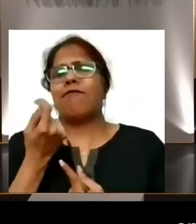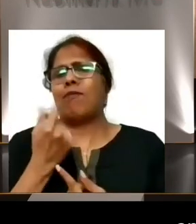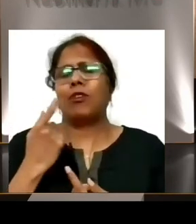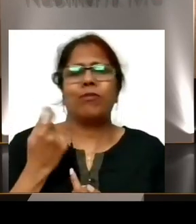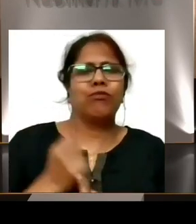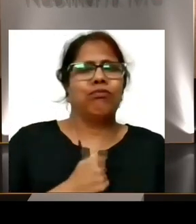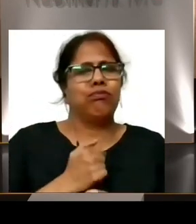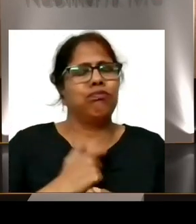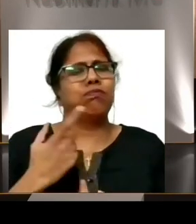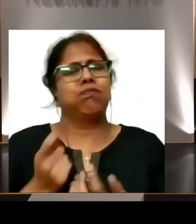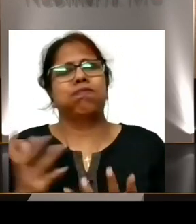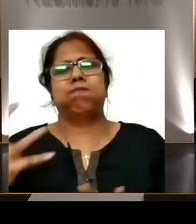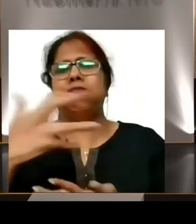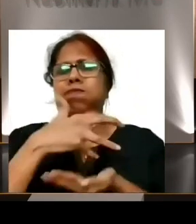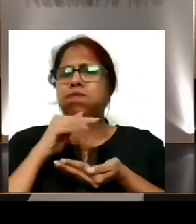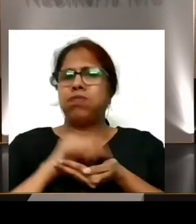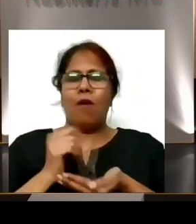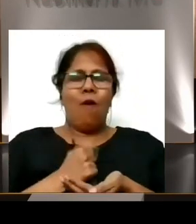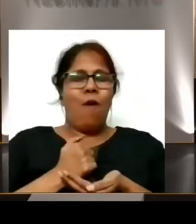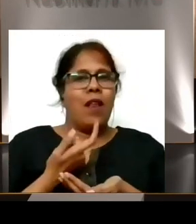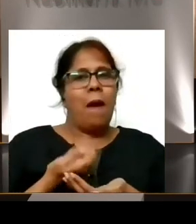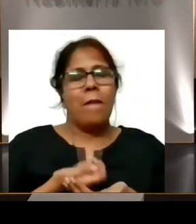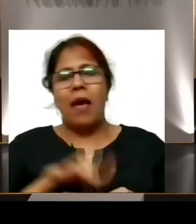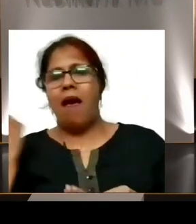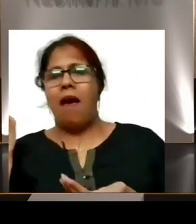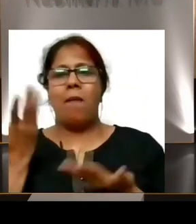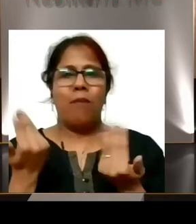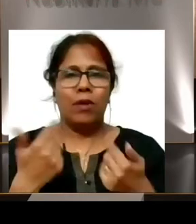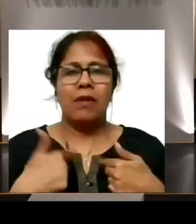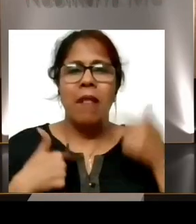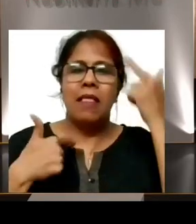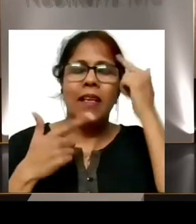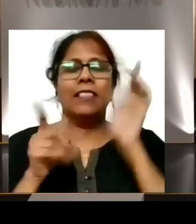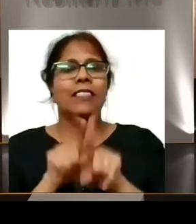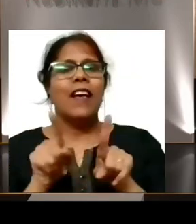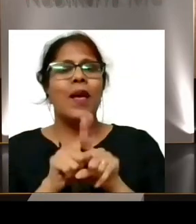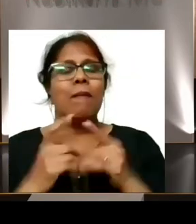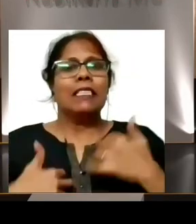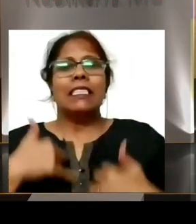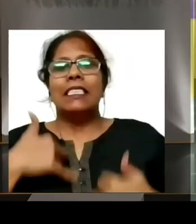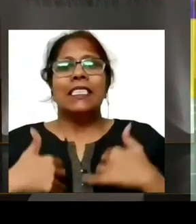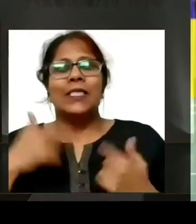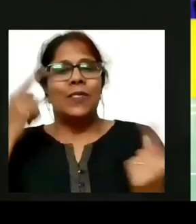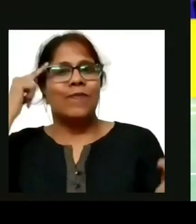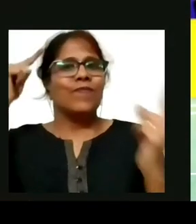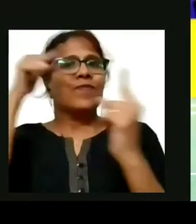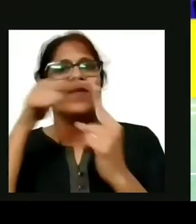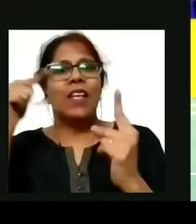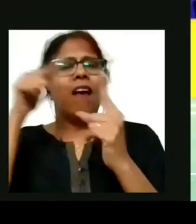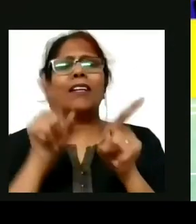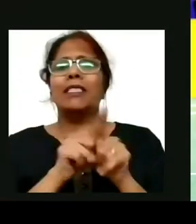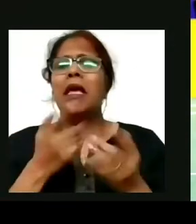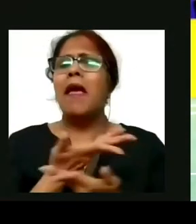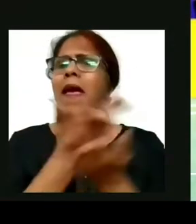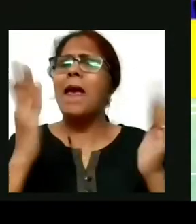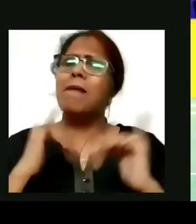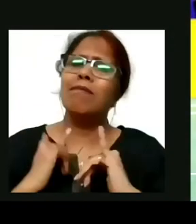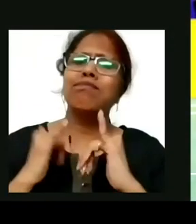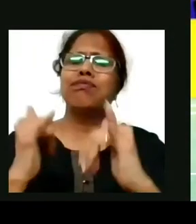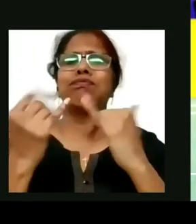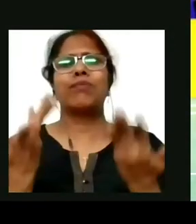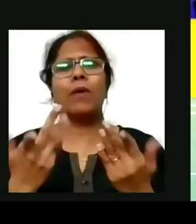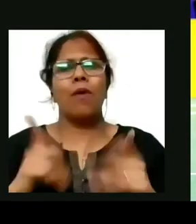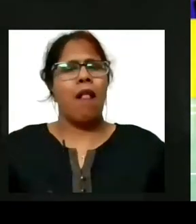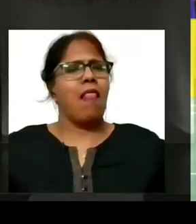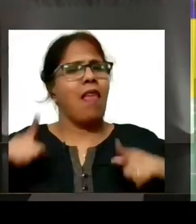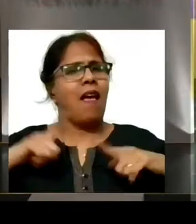those ambitions like everyone else. I had those ambitions like, you know, I had planned out my life where I